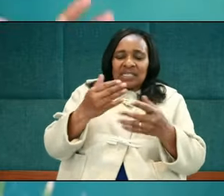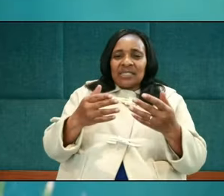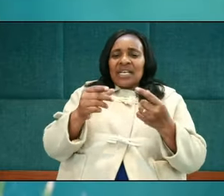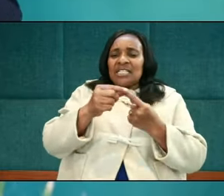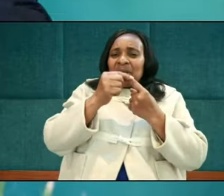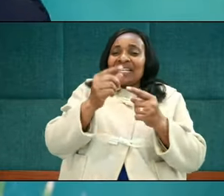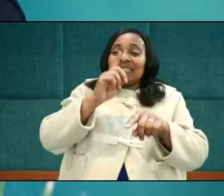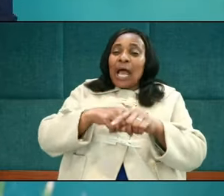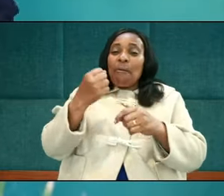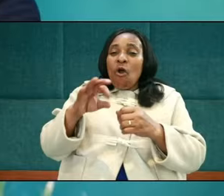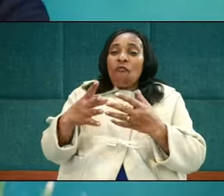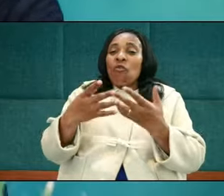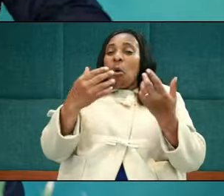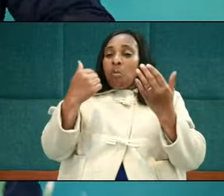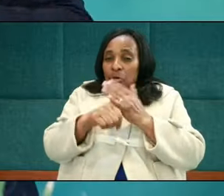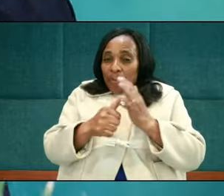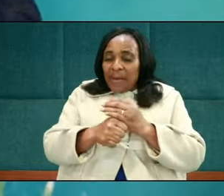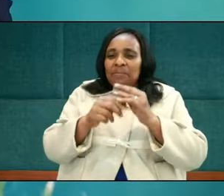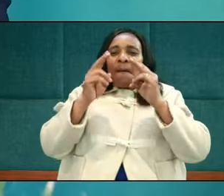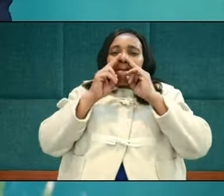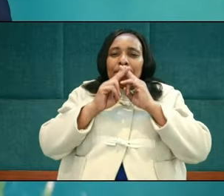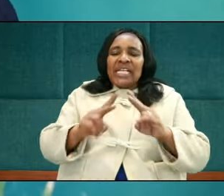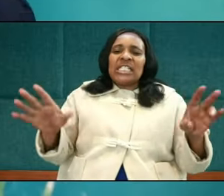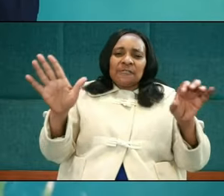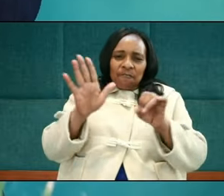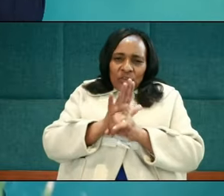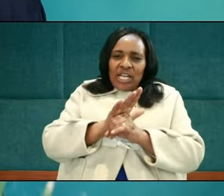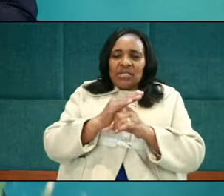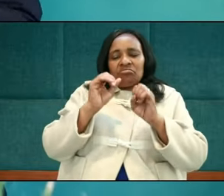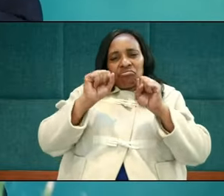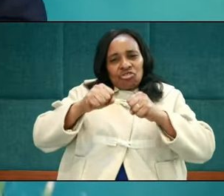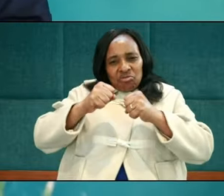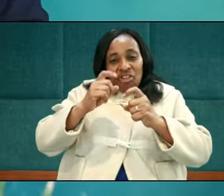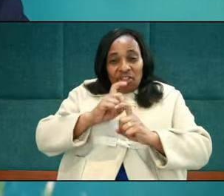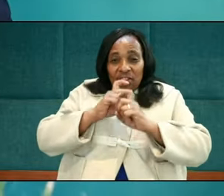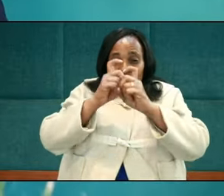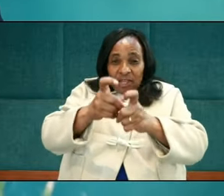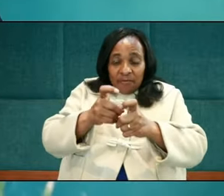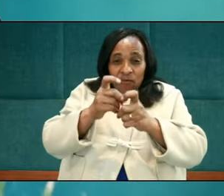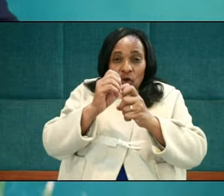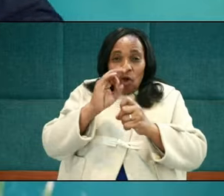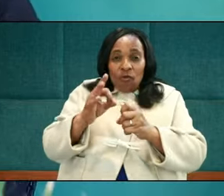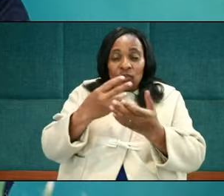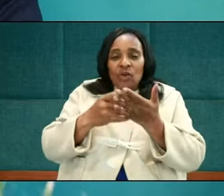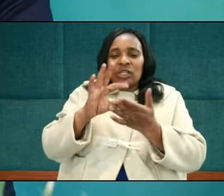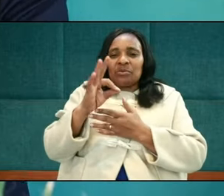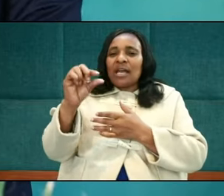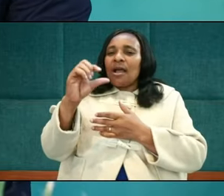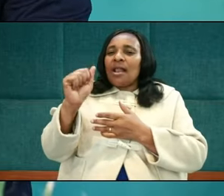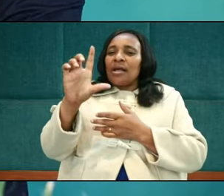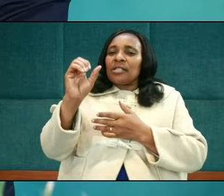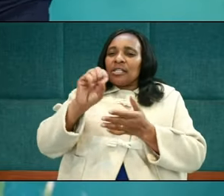provocation, peacefulness, in provocation, is the gift of the Holy Spirit. Galatians chapter